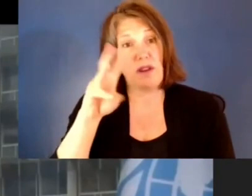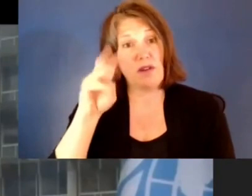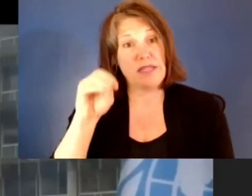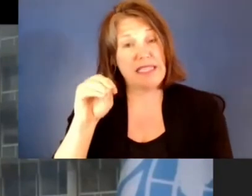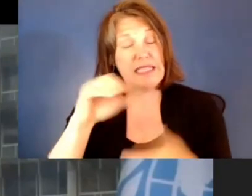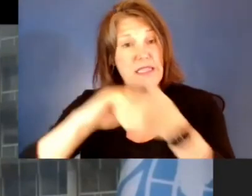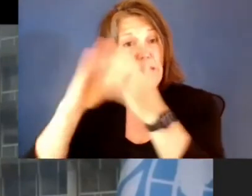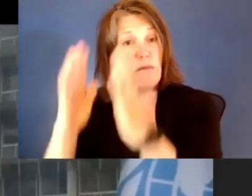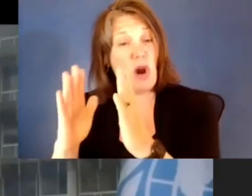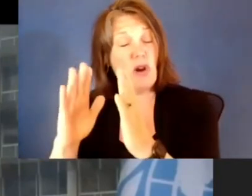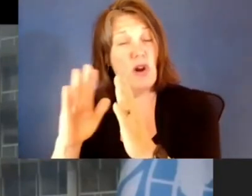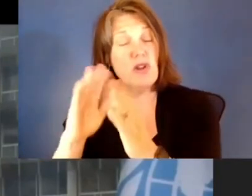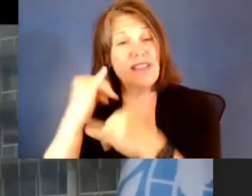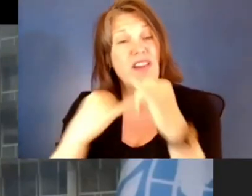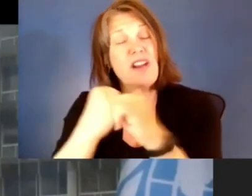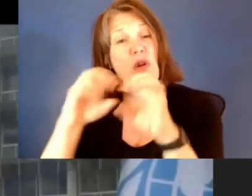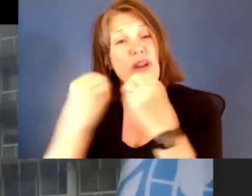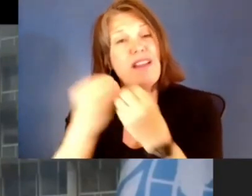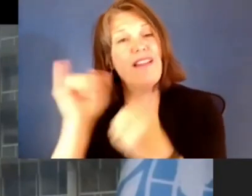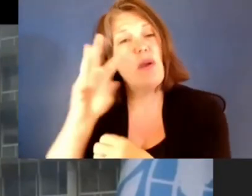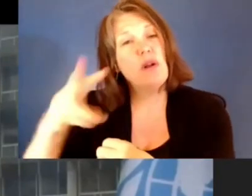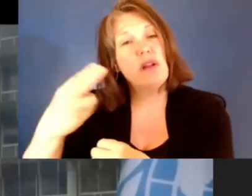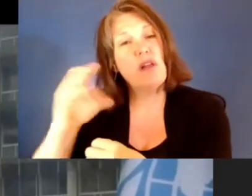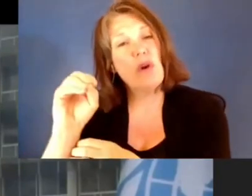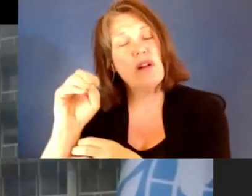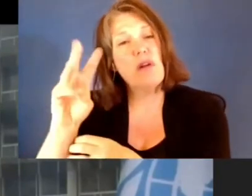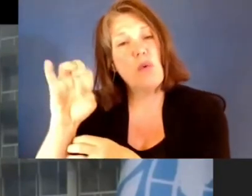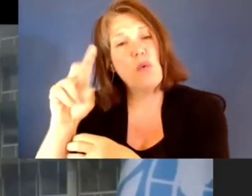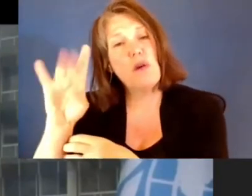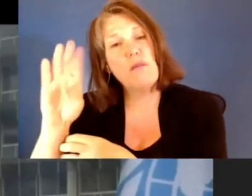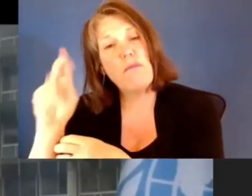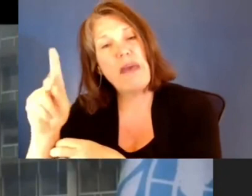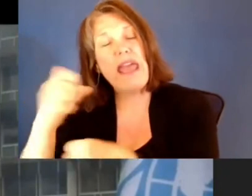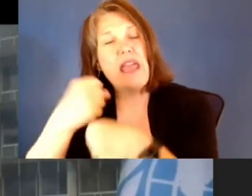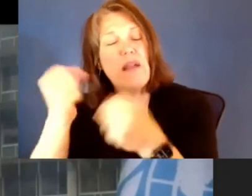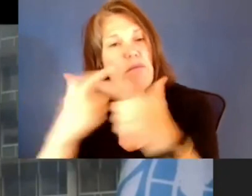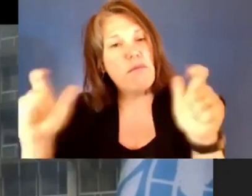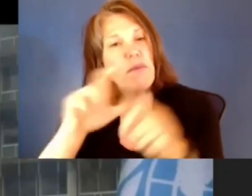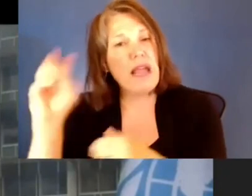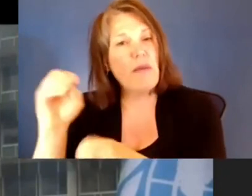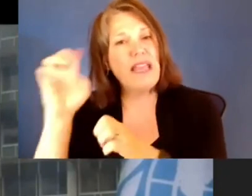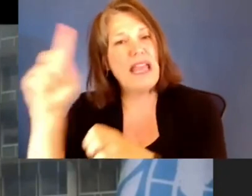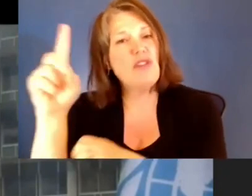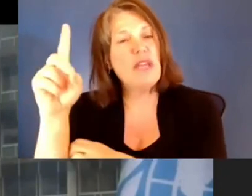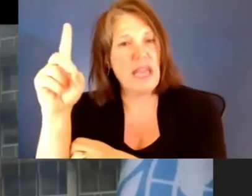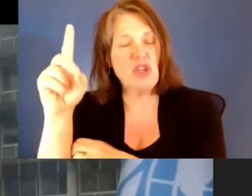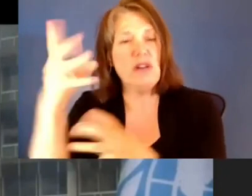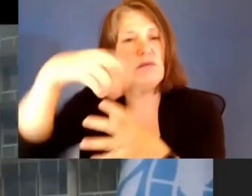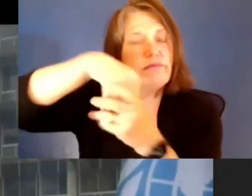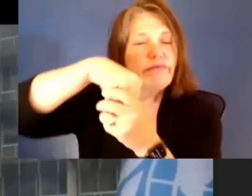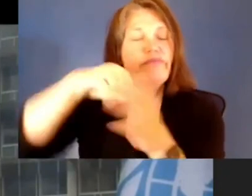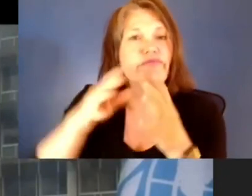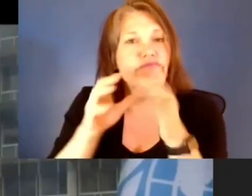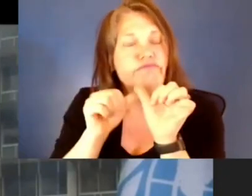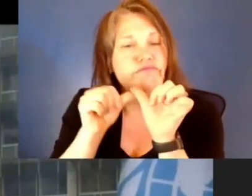like the World Health Organization, the World Bank, major companies and education actors joined forces as part of the